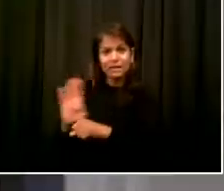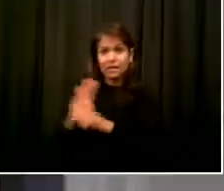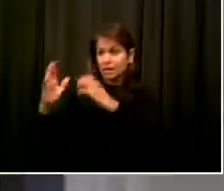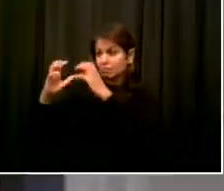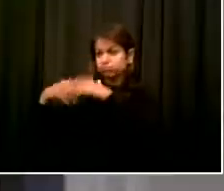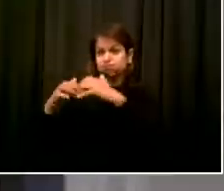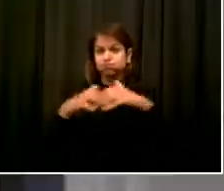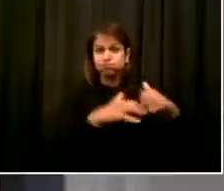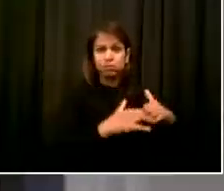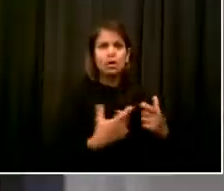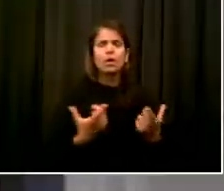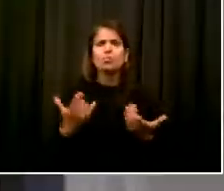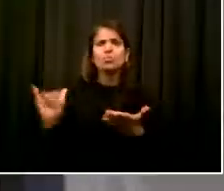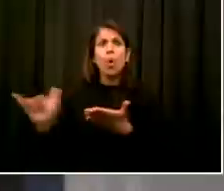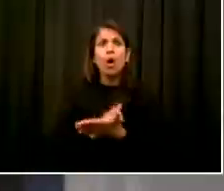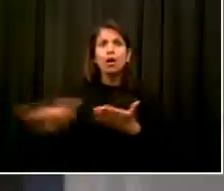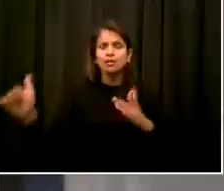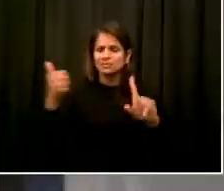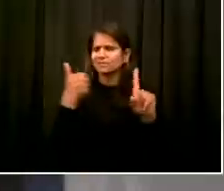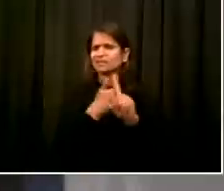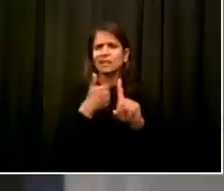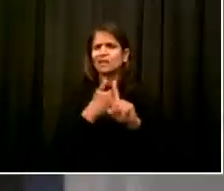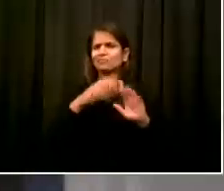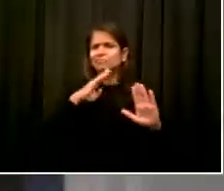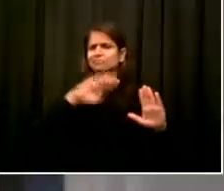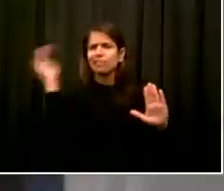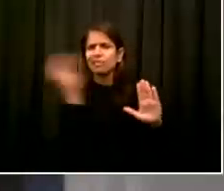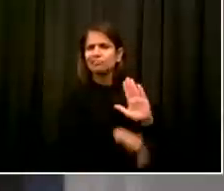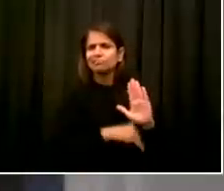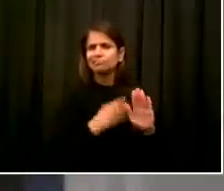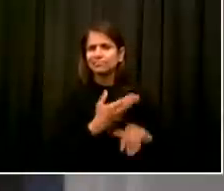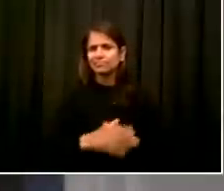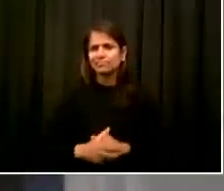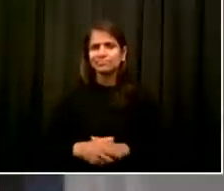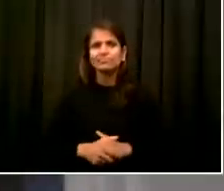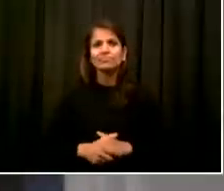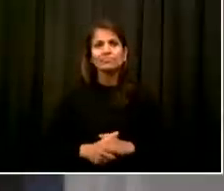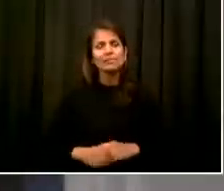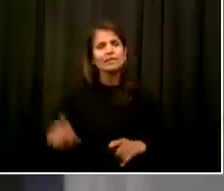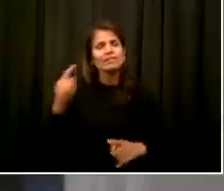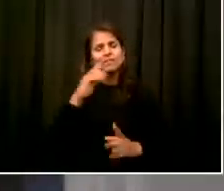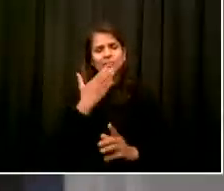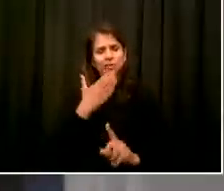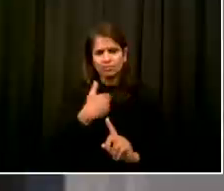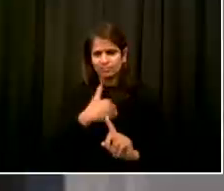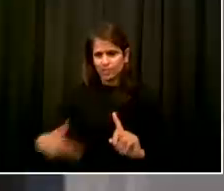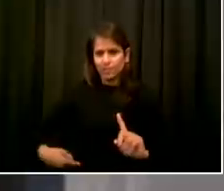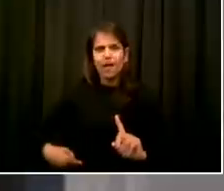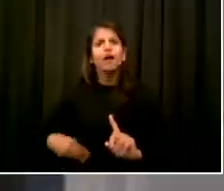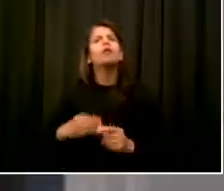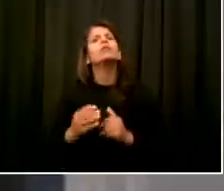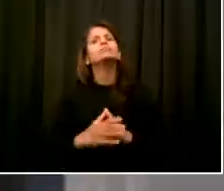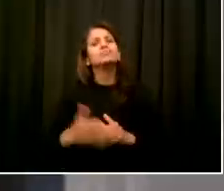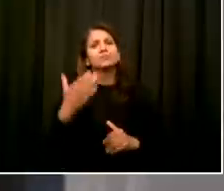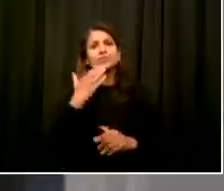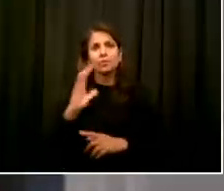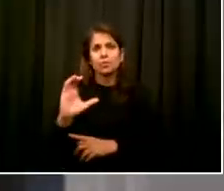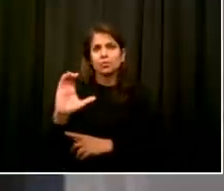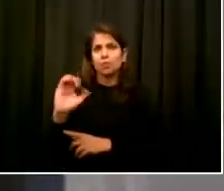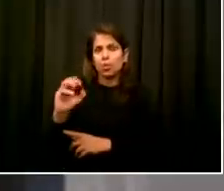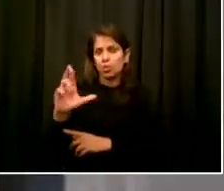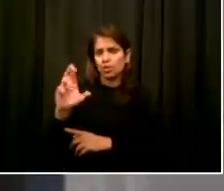I want to thank the mayor, uh, the commissioners, council speaker Corey Johnson and the council community board's bids,